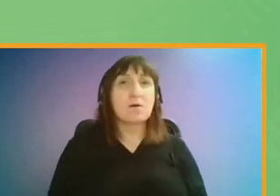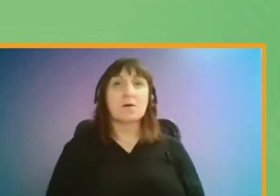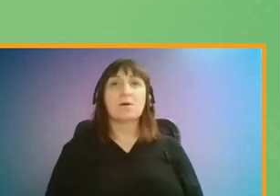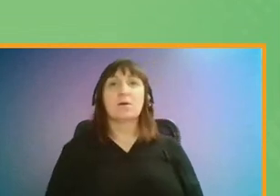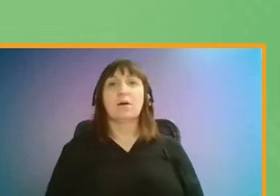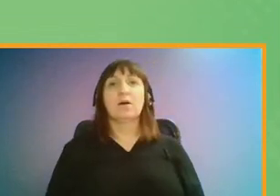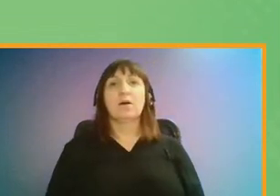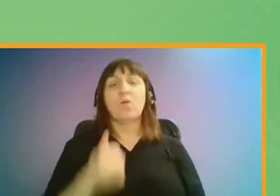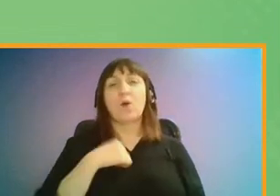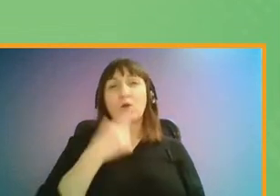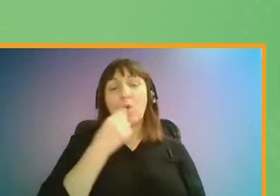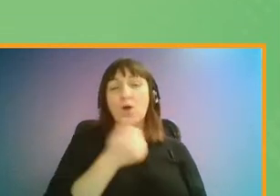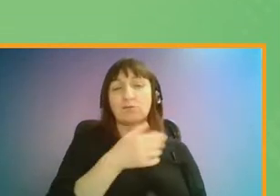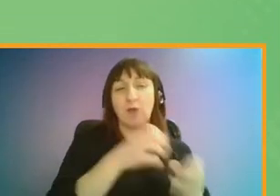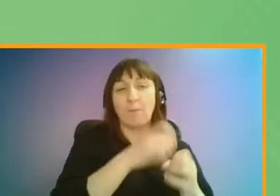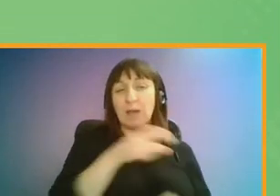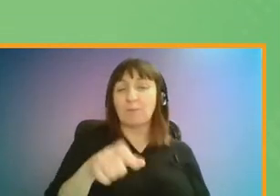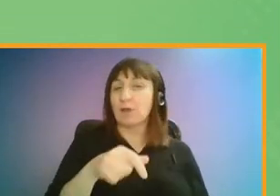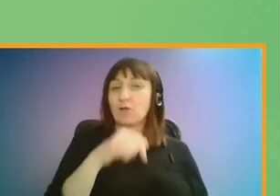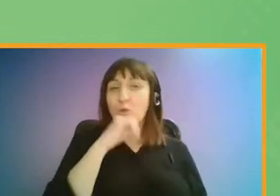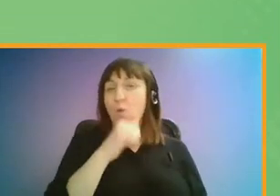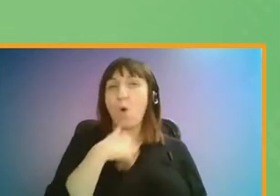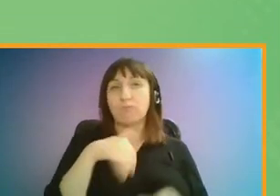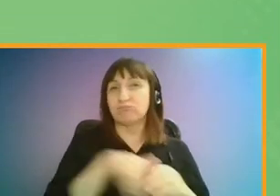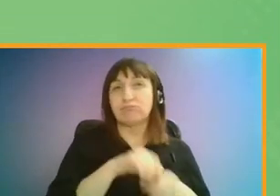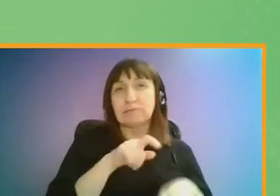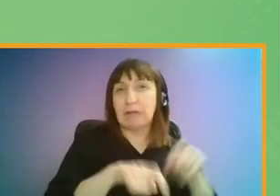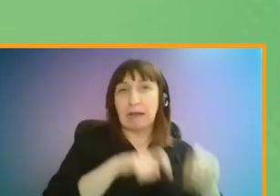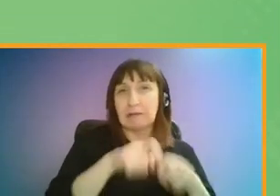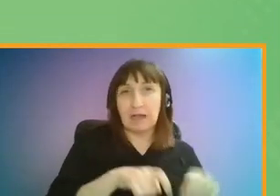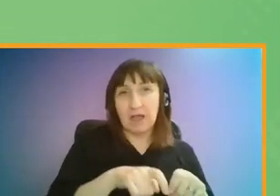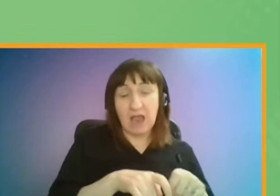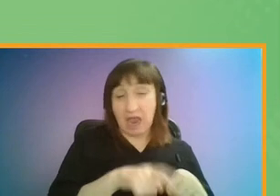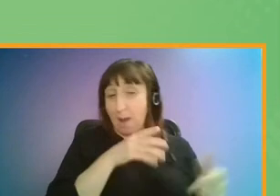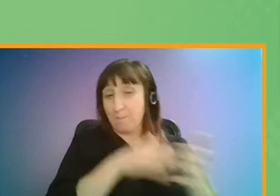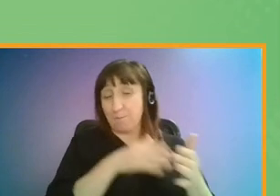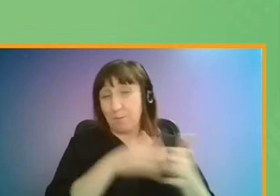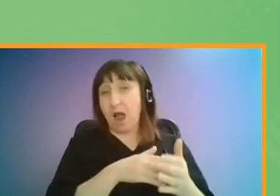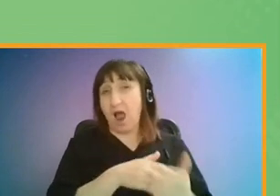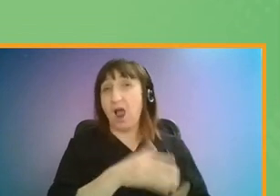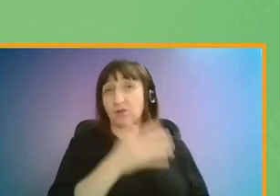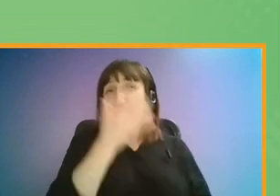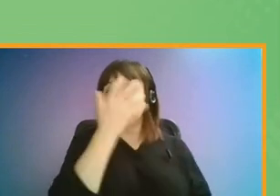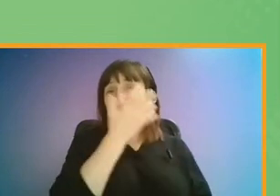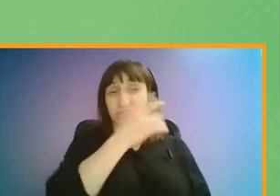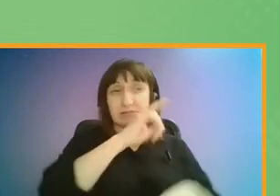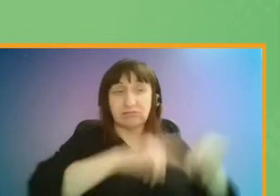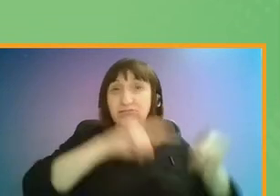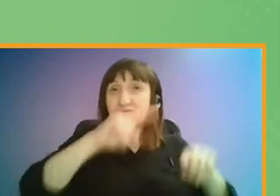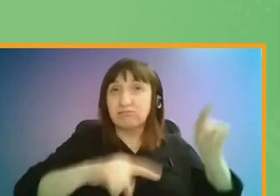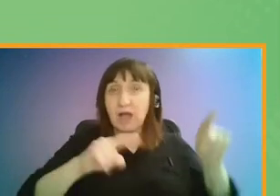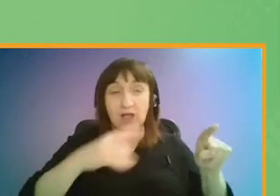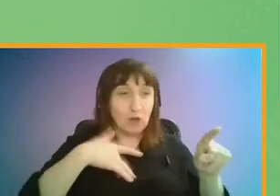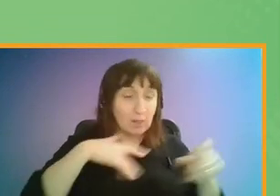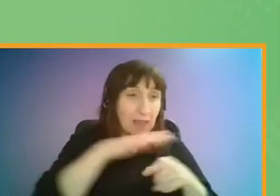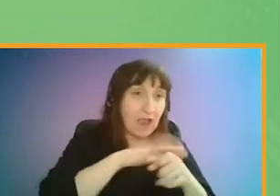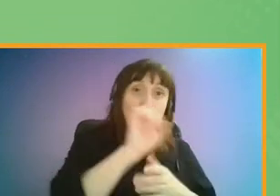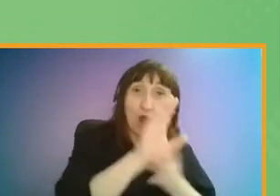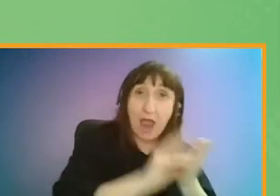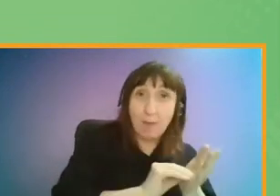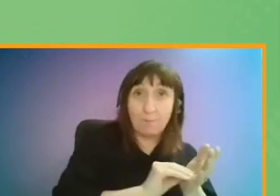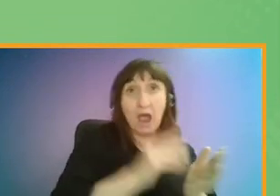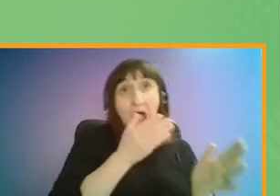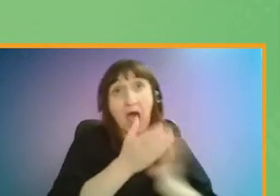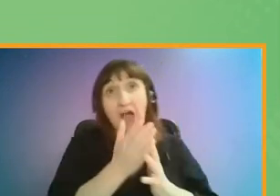We know that some groups of people are less likely to take up cycling. The barriers facing these groups vary greatly depending on where you live, your income and your